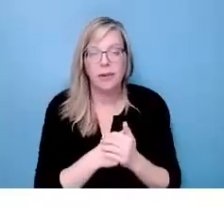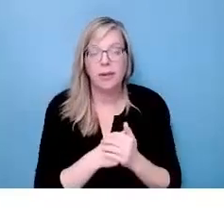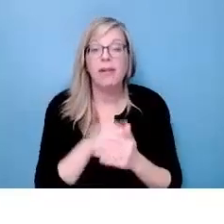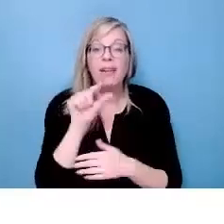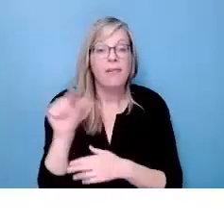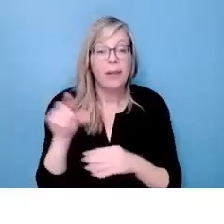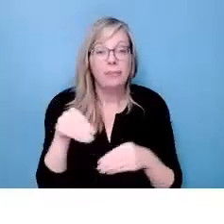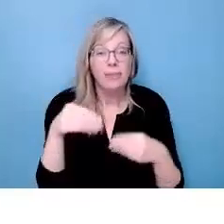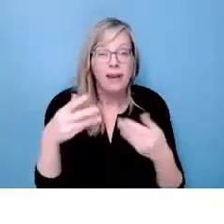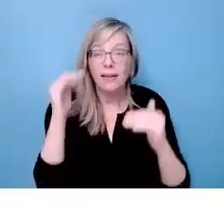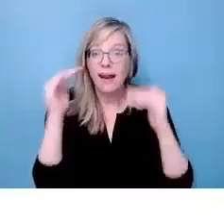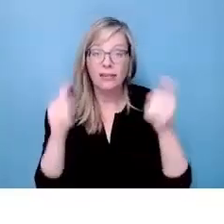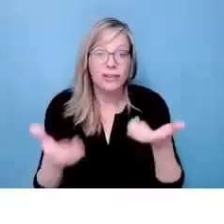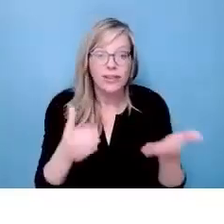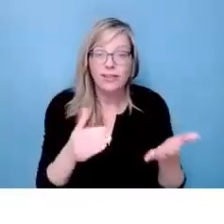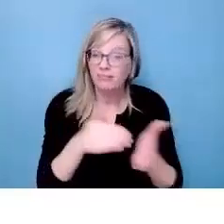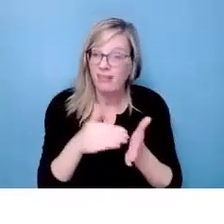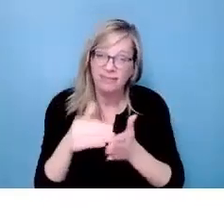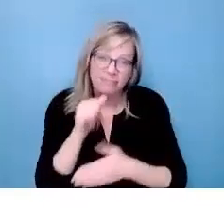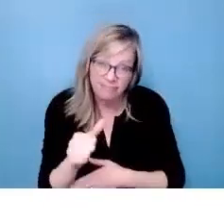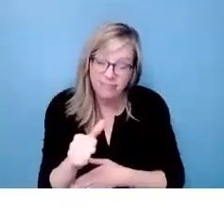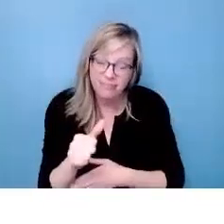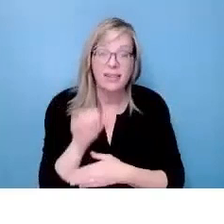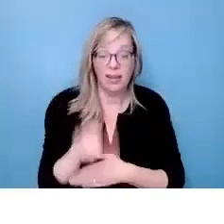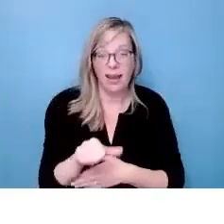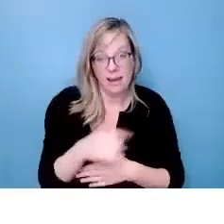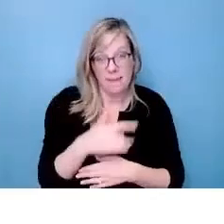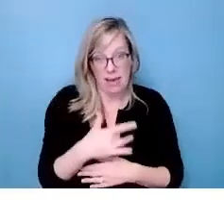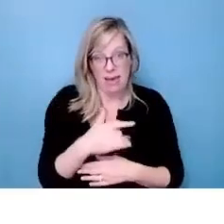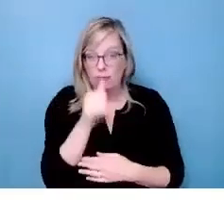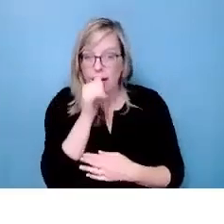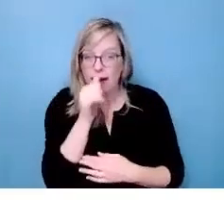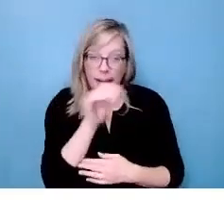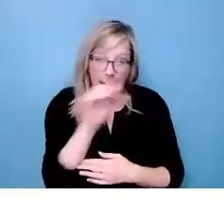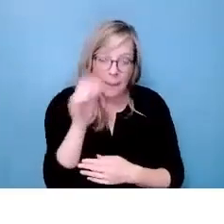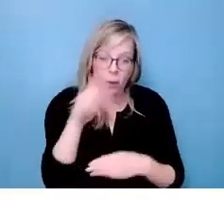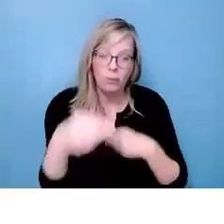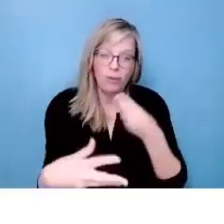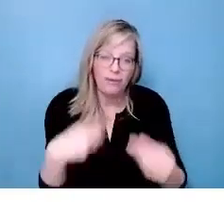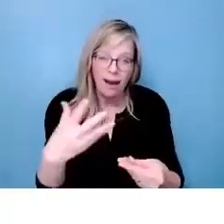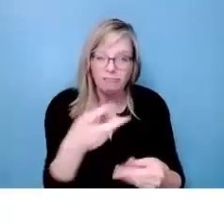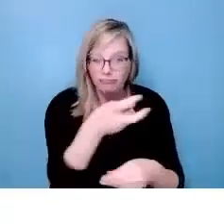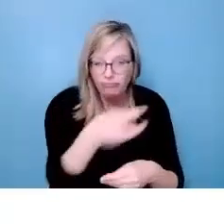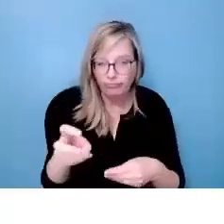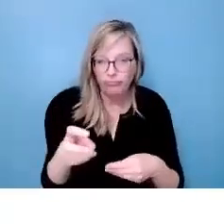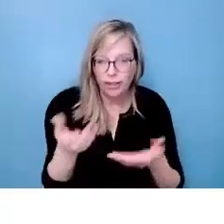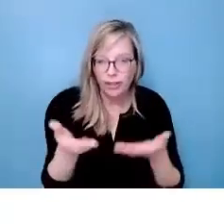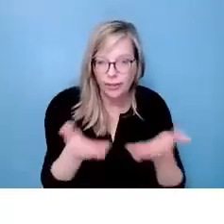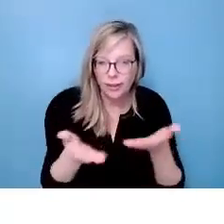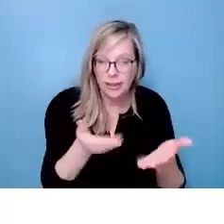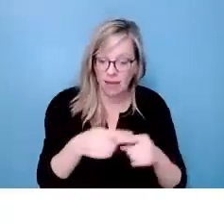not any government provided adult services in a lot of cases, which means that the gap is often filled by private transition programs